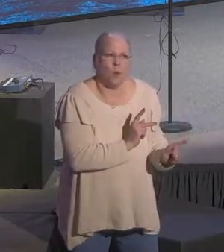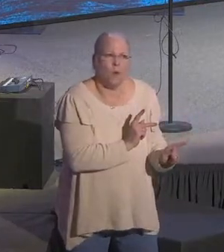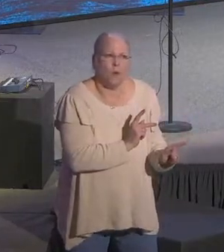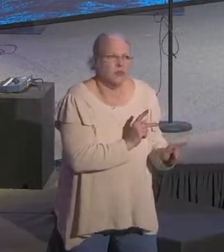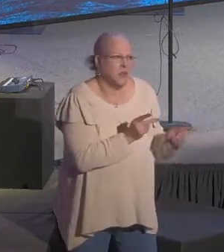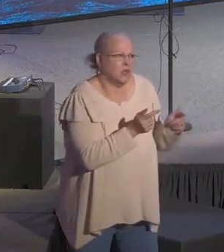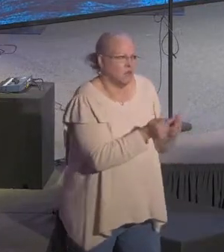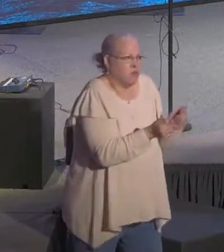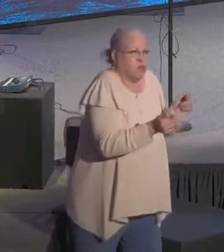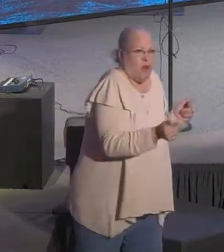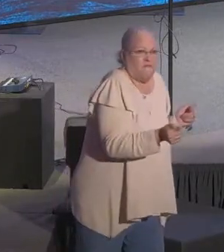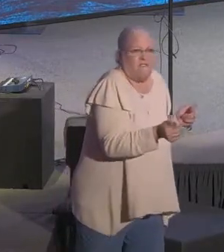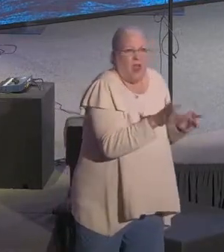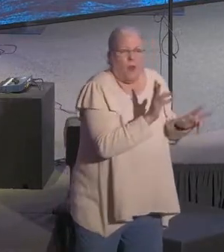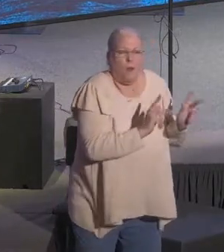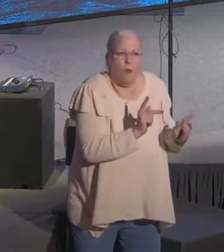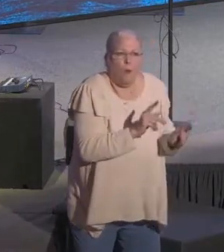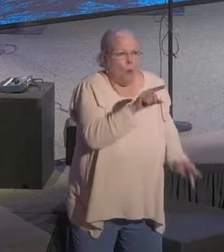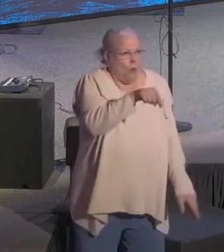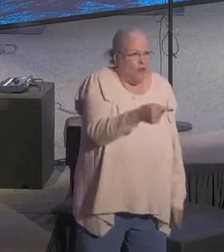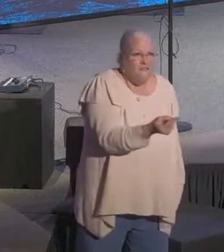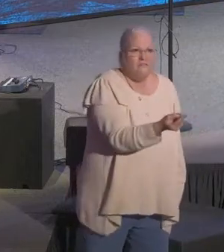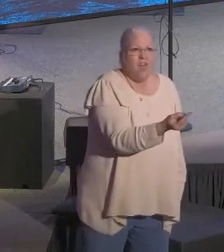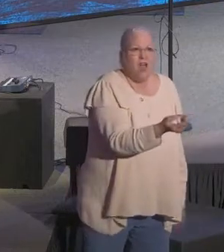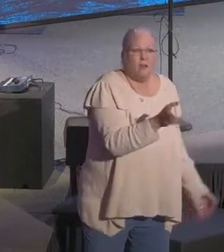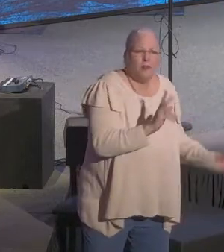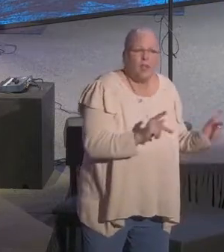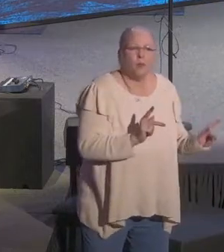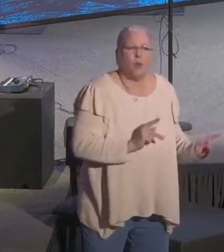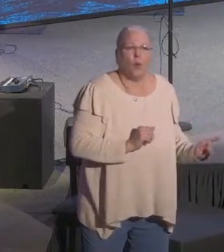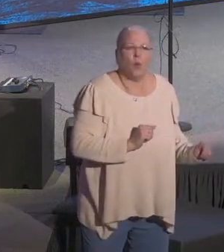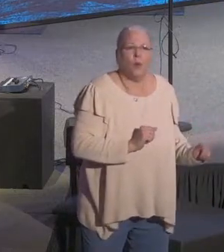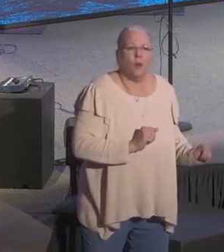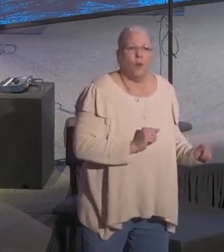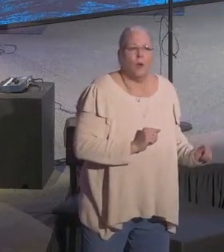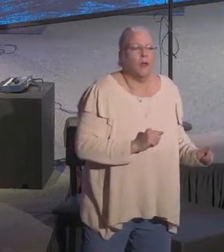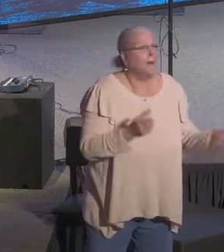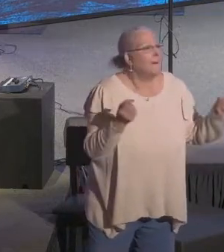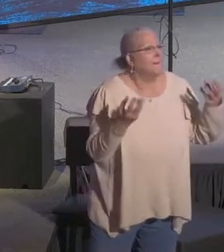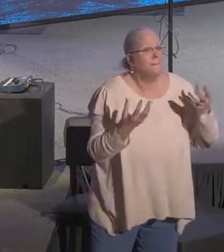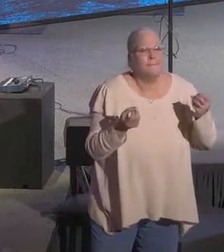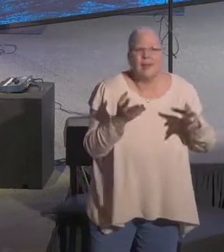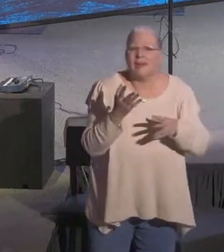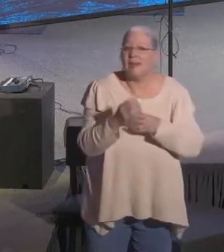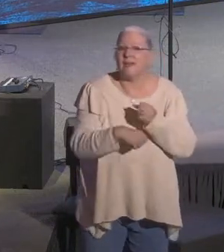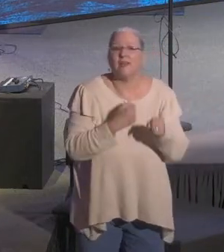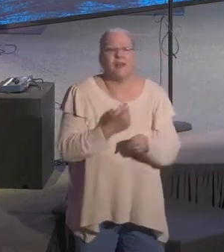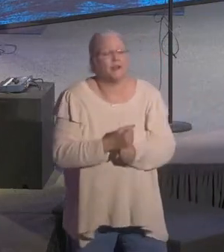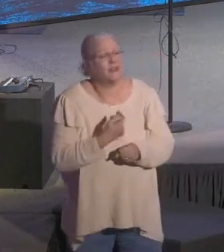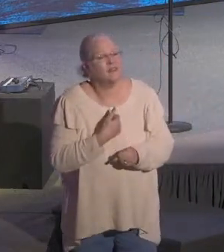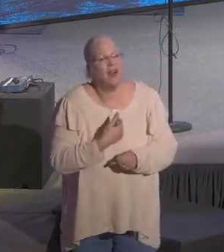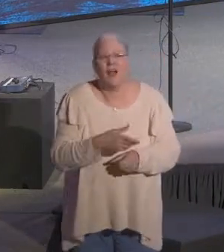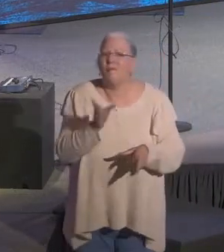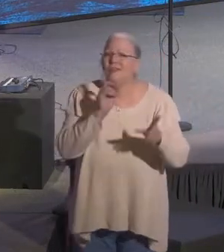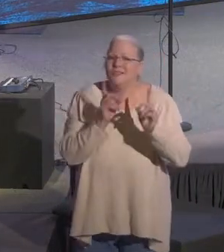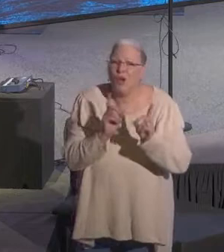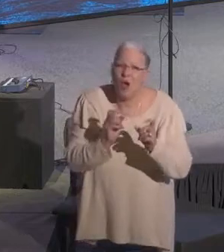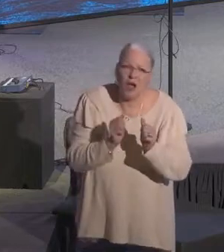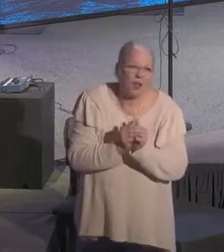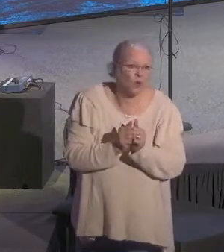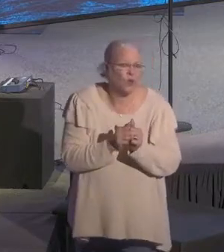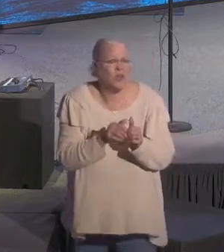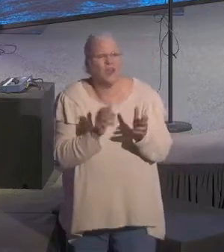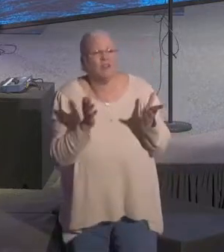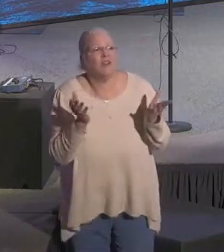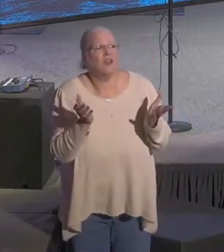think if they found out that I'm actually a follower of Jesus? Listen, here's what I've come to realize after many years of this. I am secure in